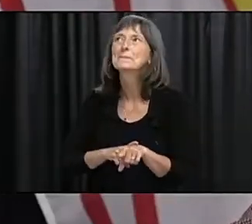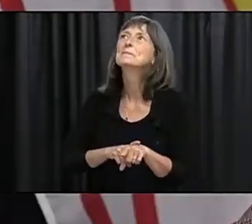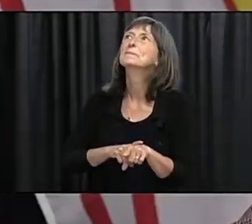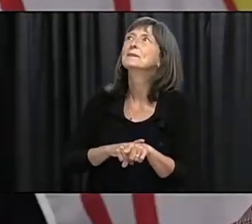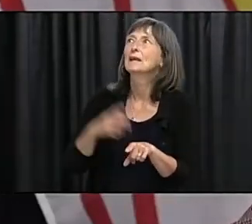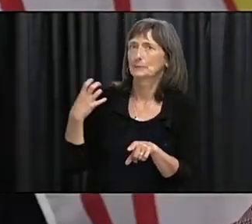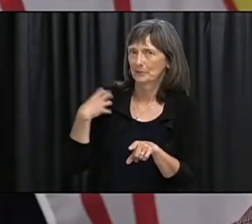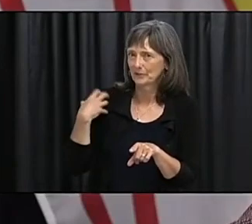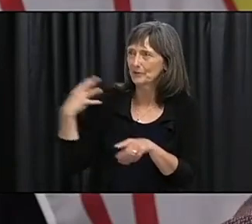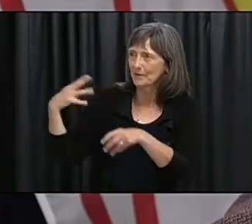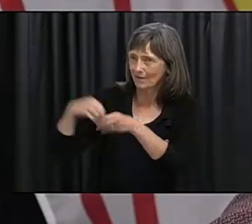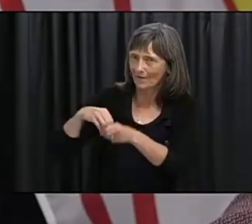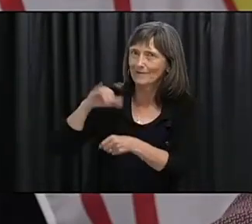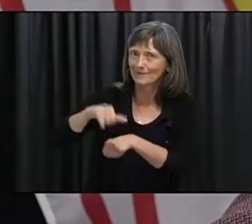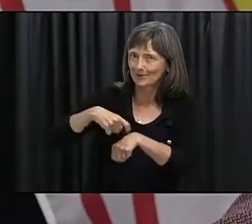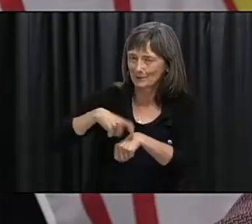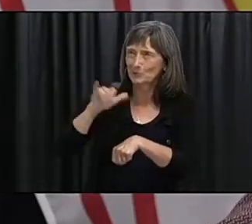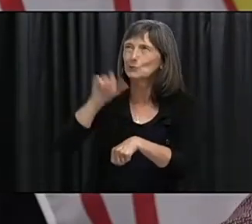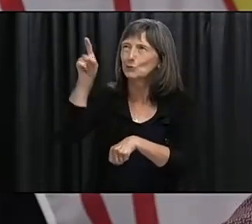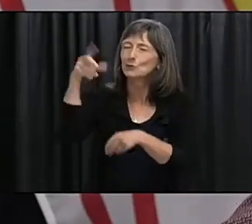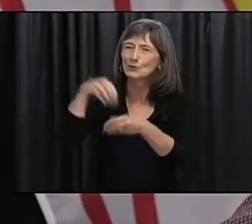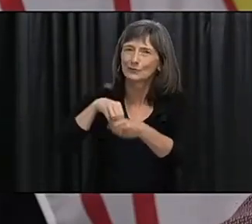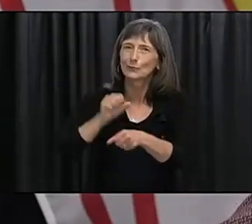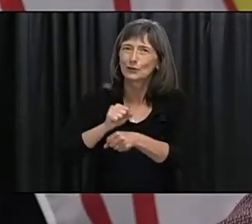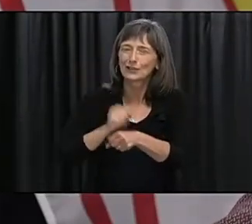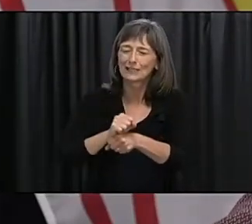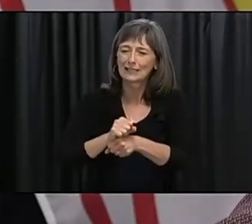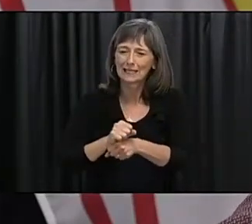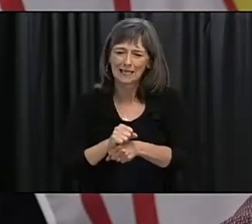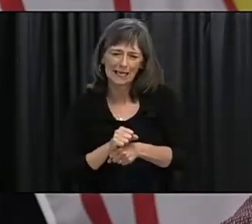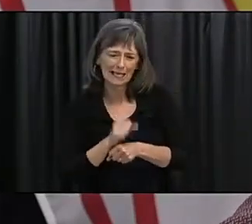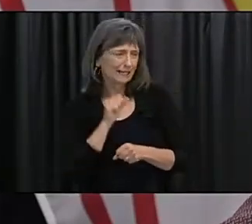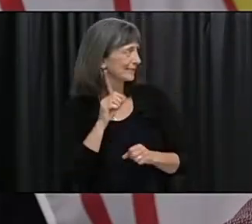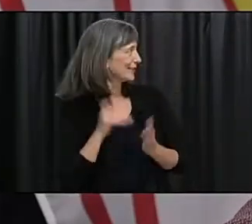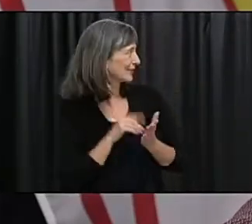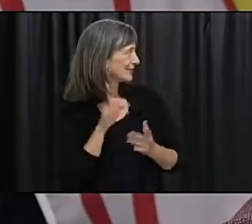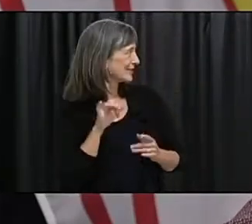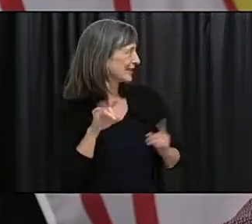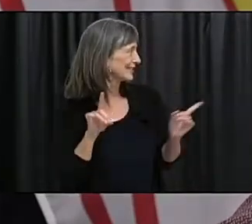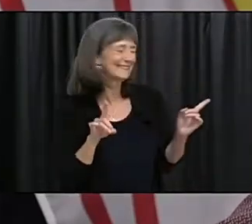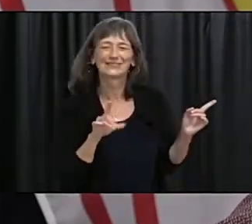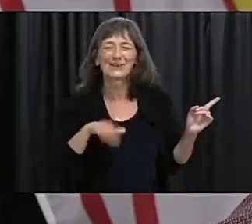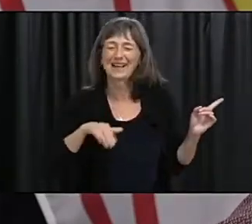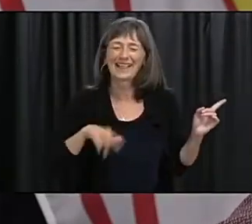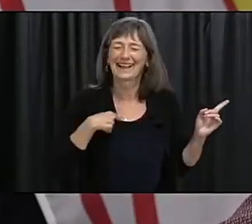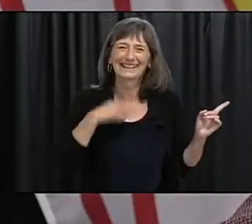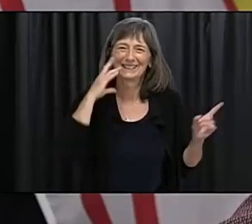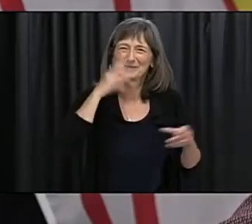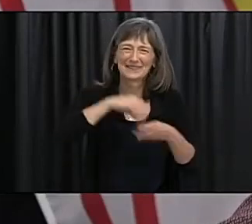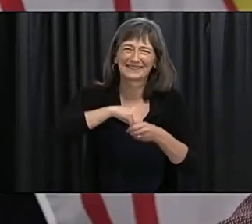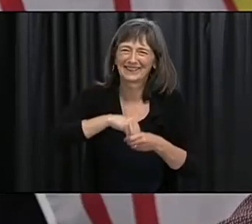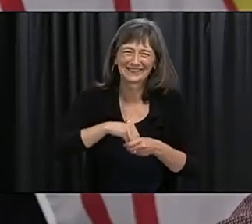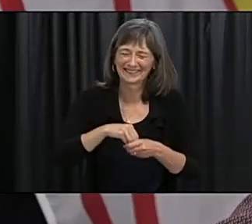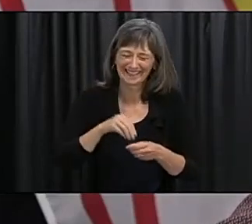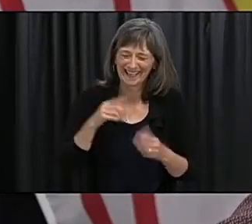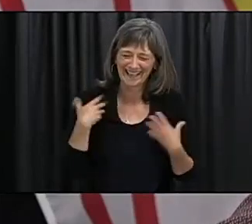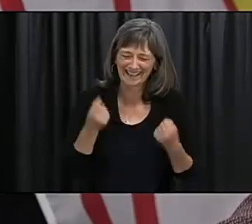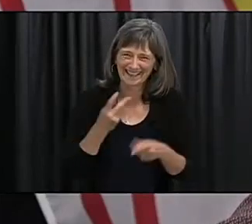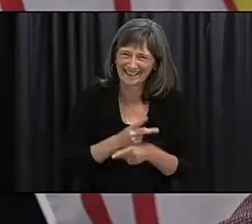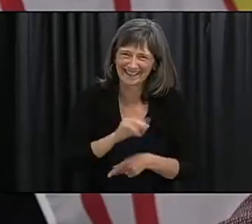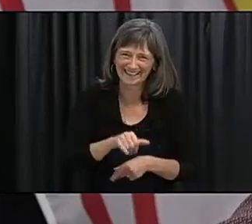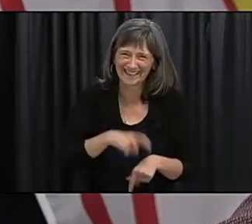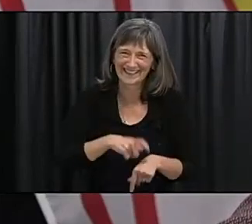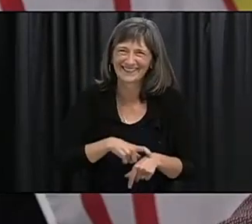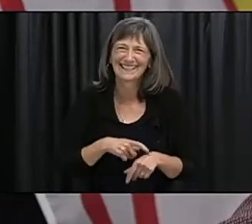heavily involved then as well as I guess I'm not sure about Dr. Petrillo she was I think but you know I remember at that